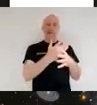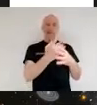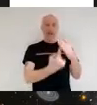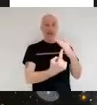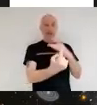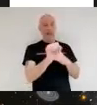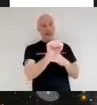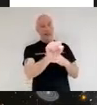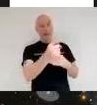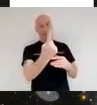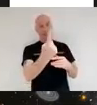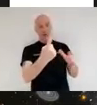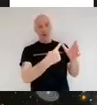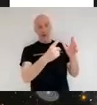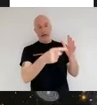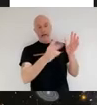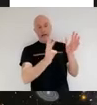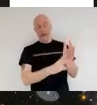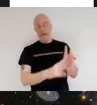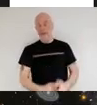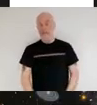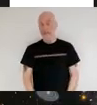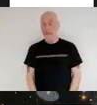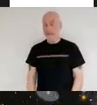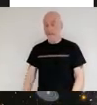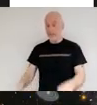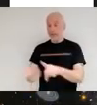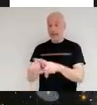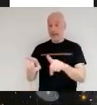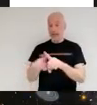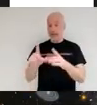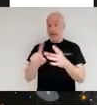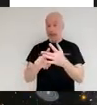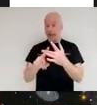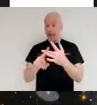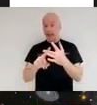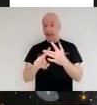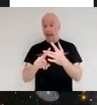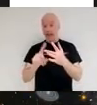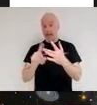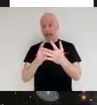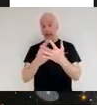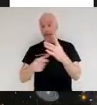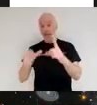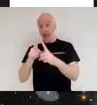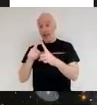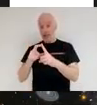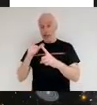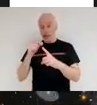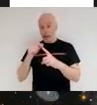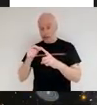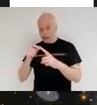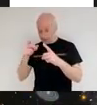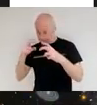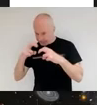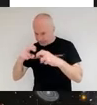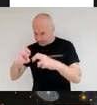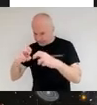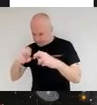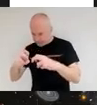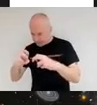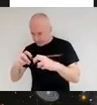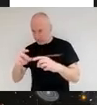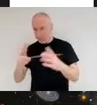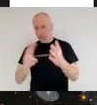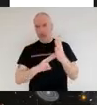way infrared spectroscopy can be used to analyze molecules and the way that that radiation is emitted is a little bit